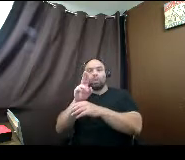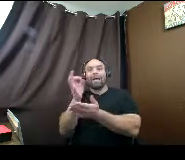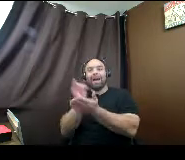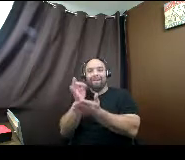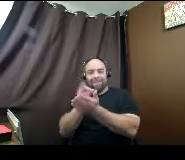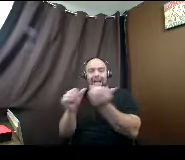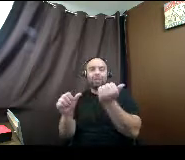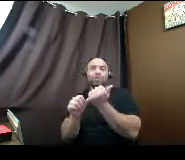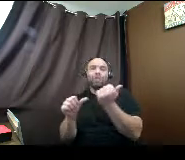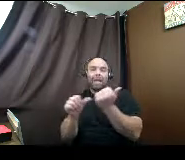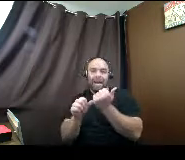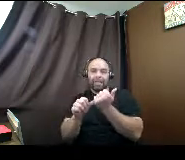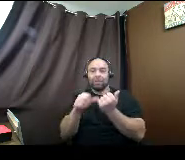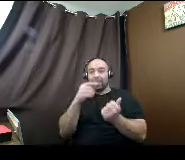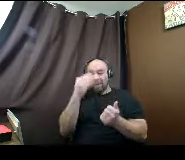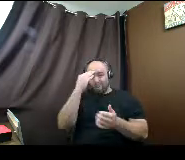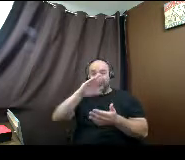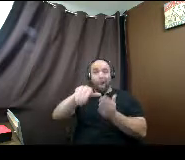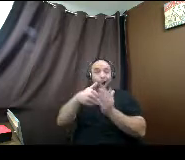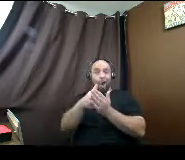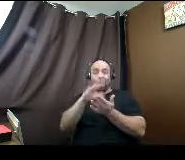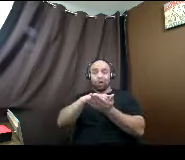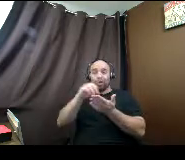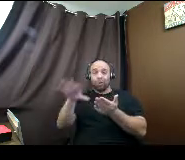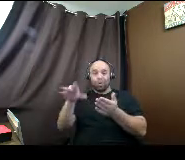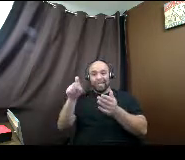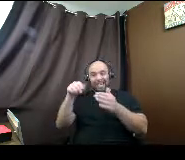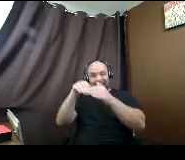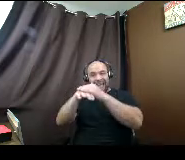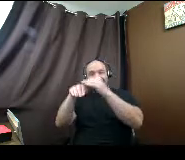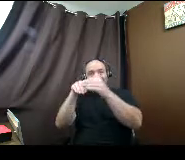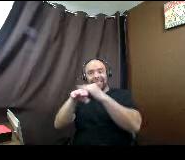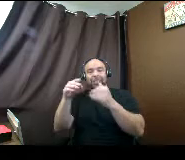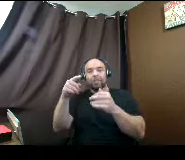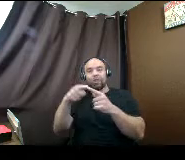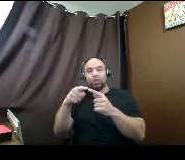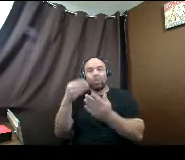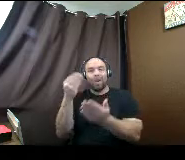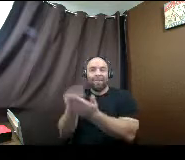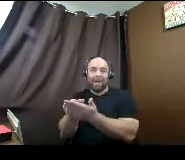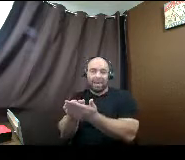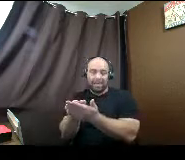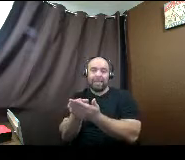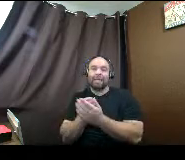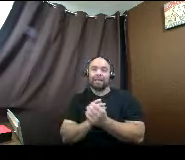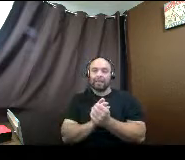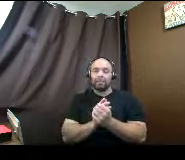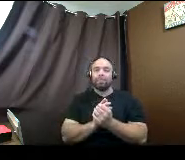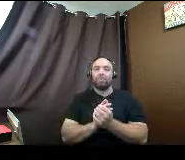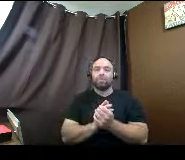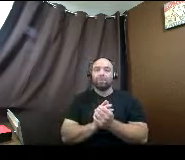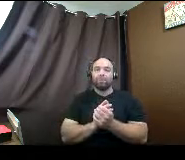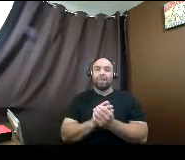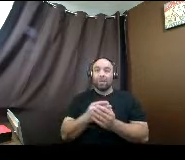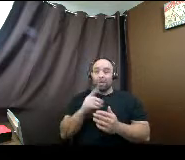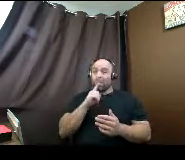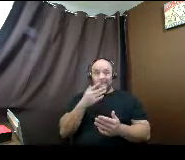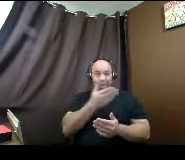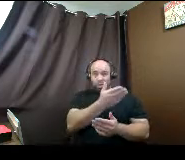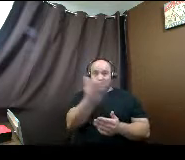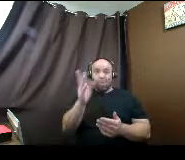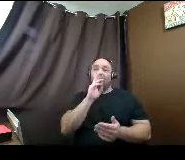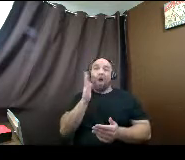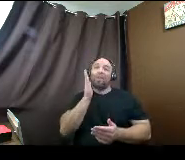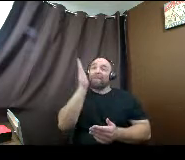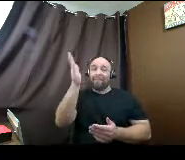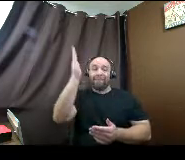access to funding to make sure that we have a trained workforce. You guys are literally the future and